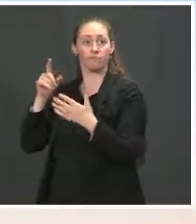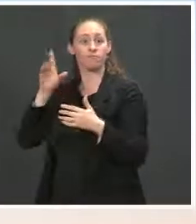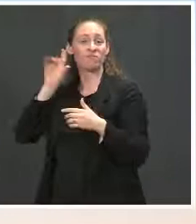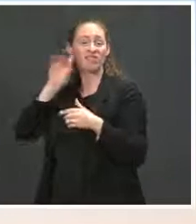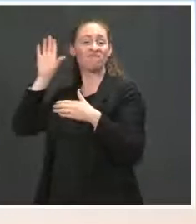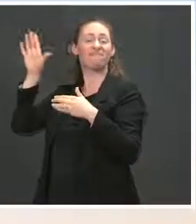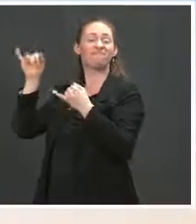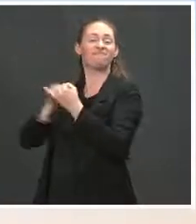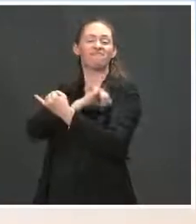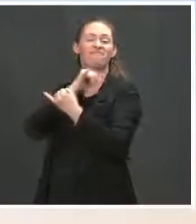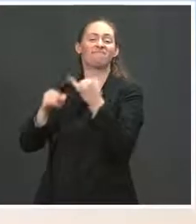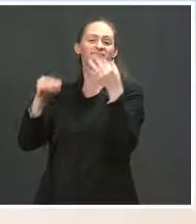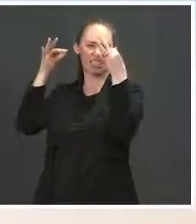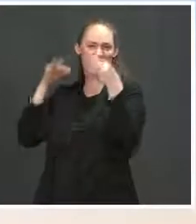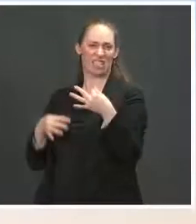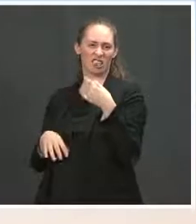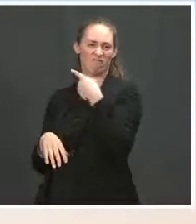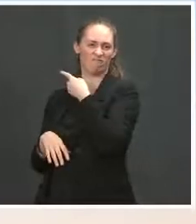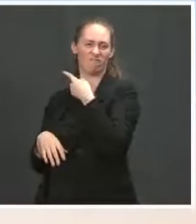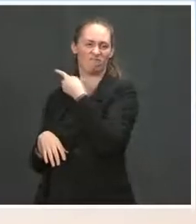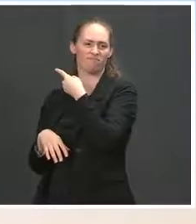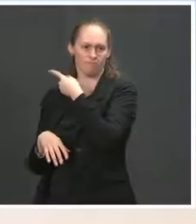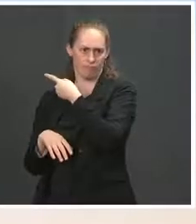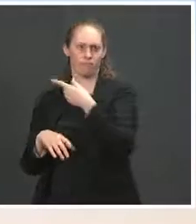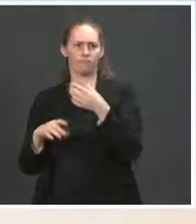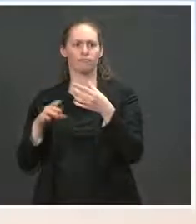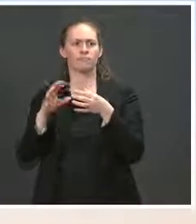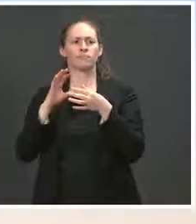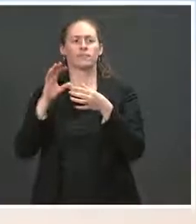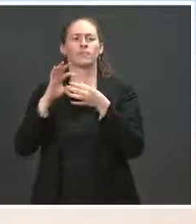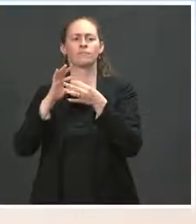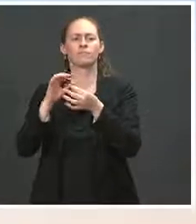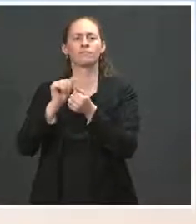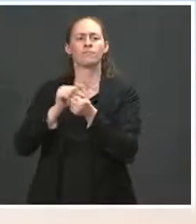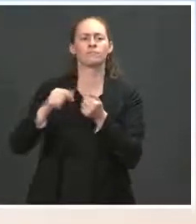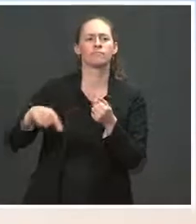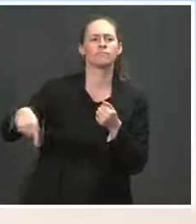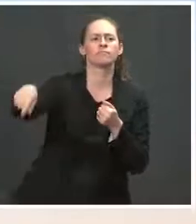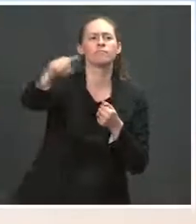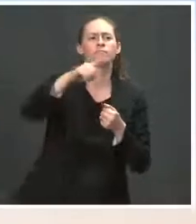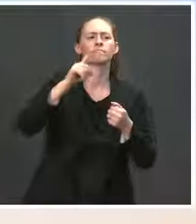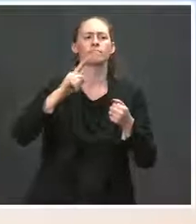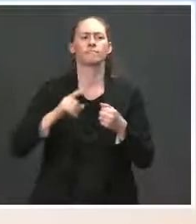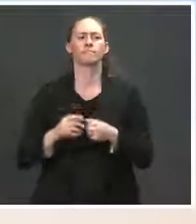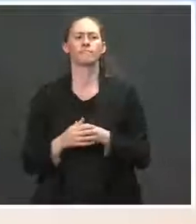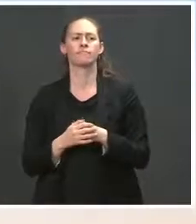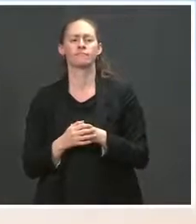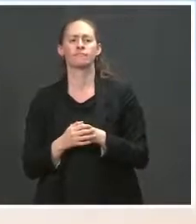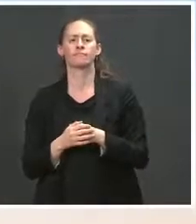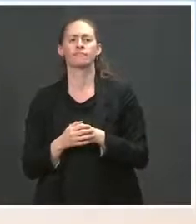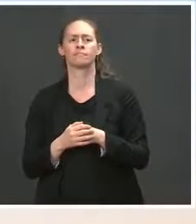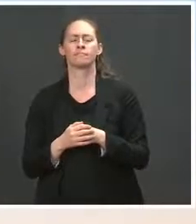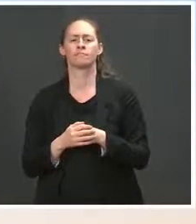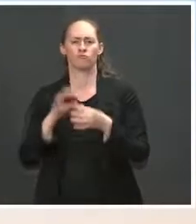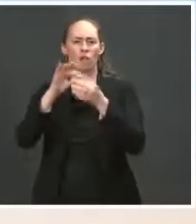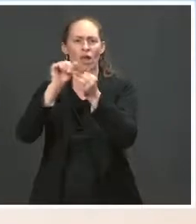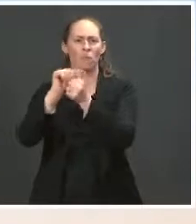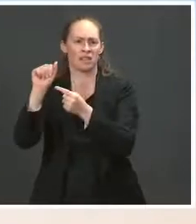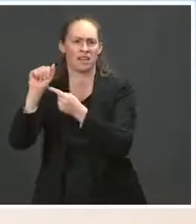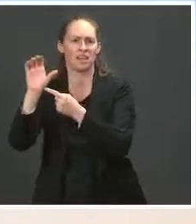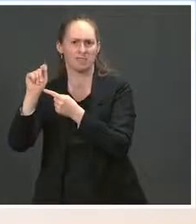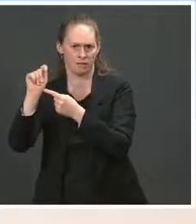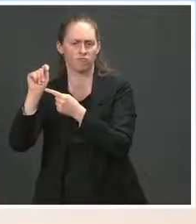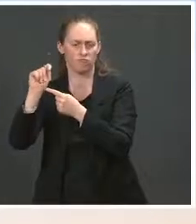The Antiquities Act is a presidential- you know, it's it's it's all him. He can decide.